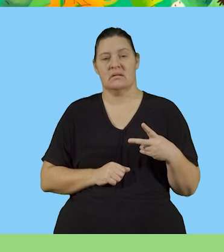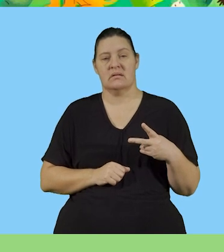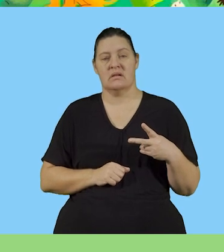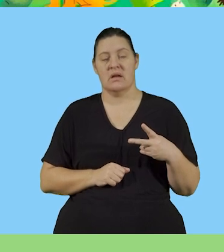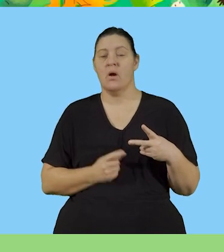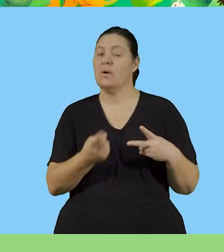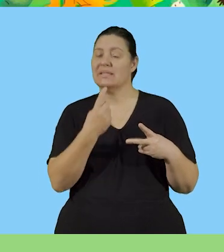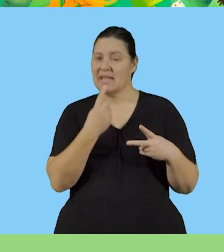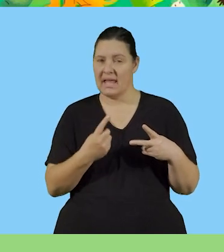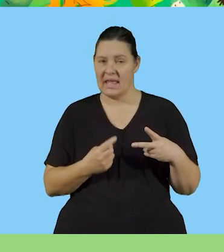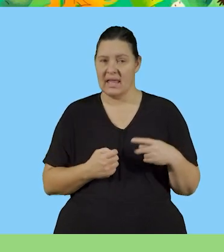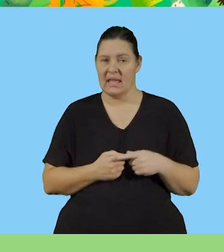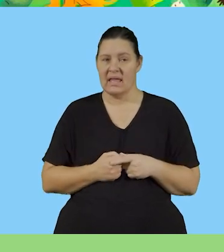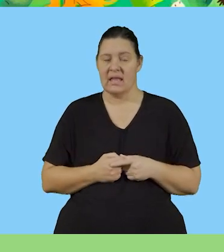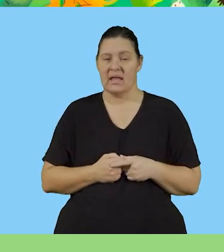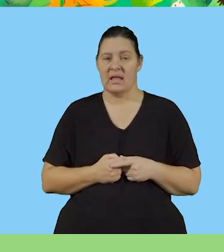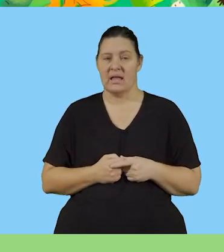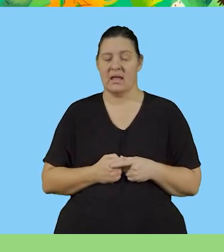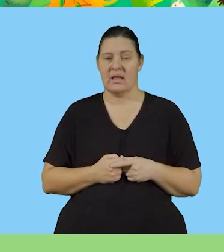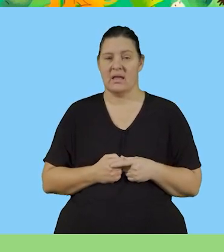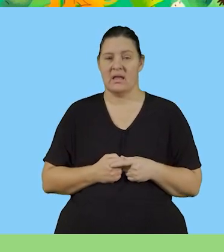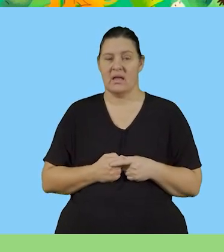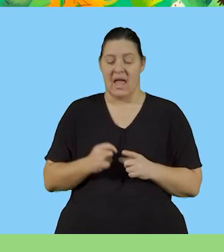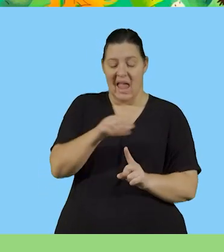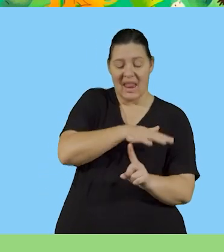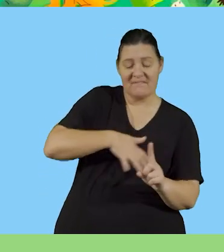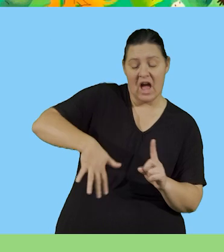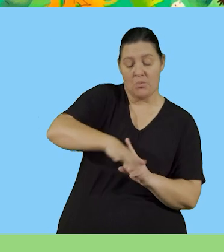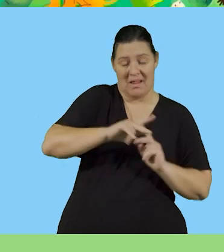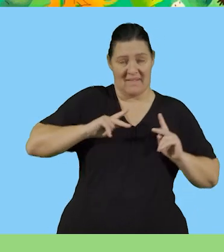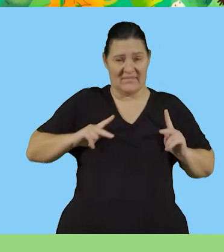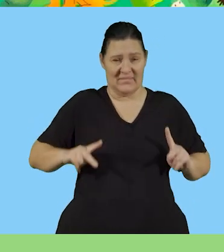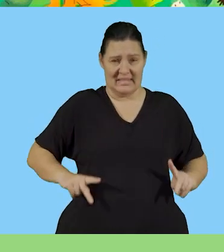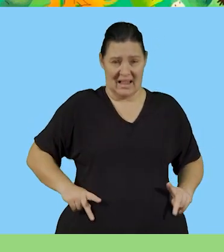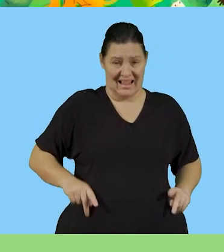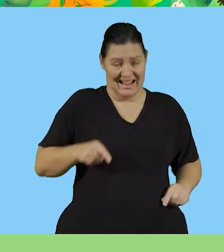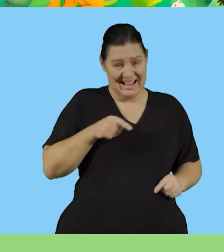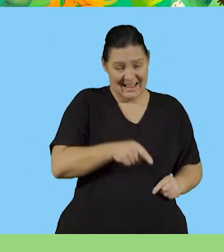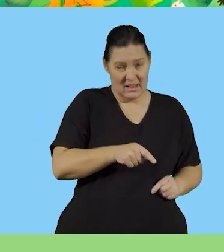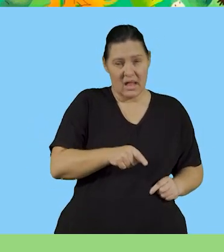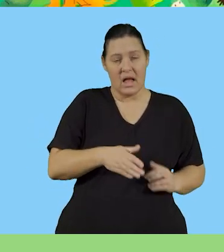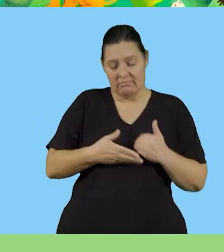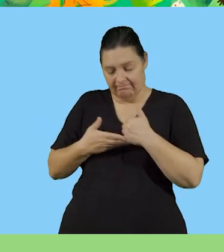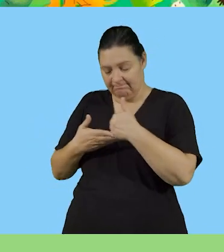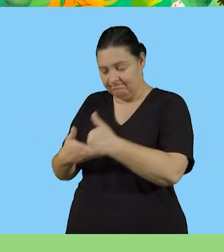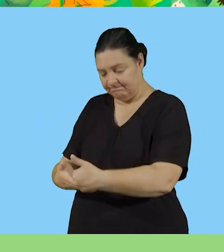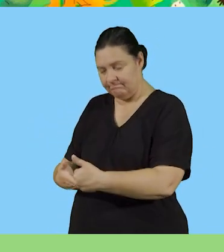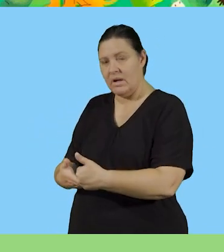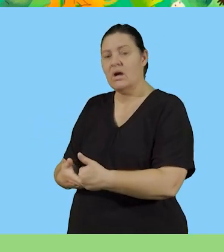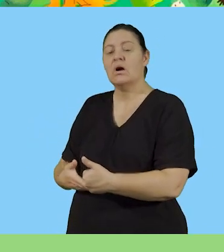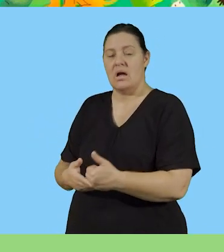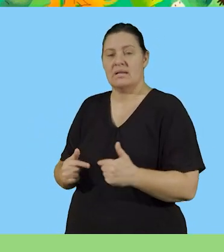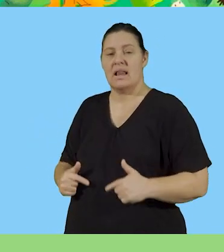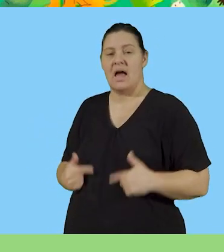state how the physical environment helps to ensure the